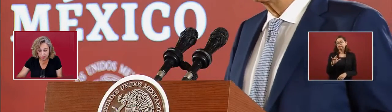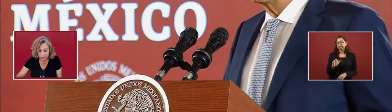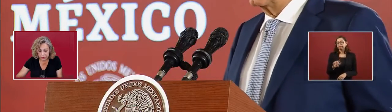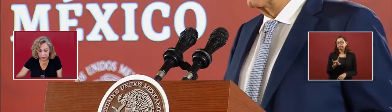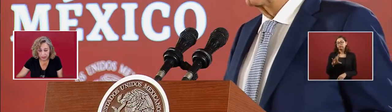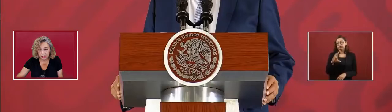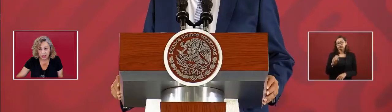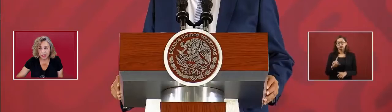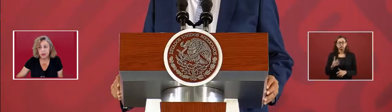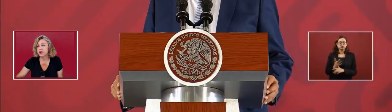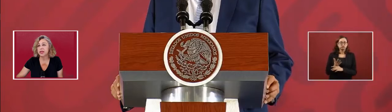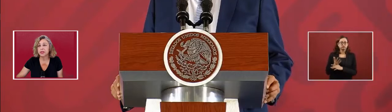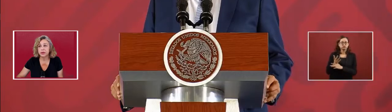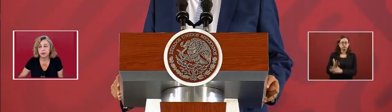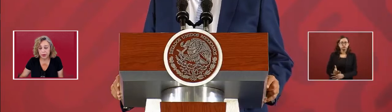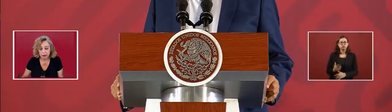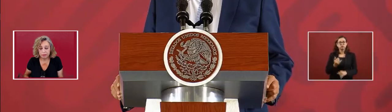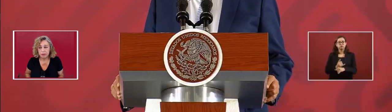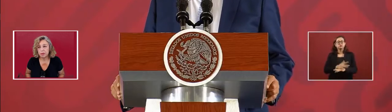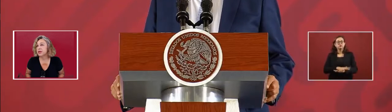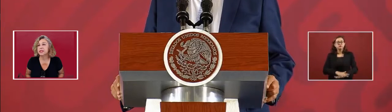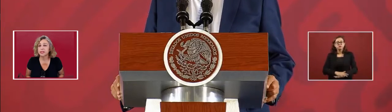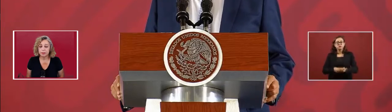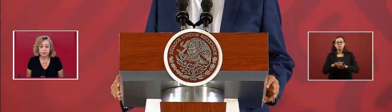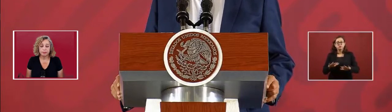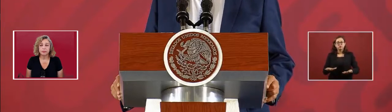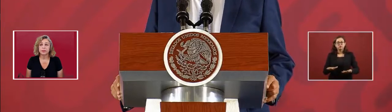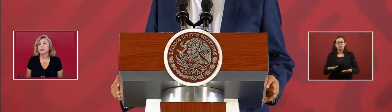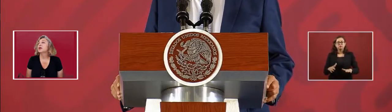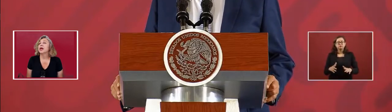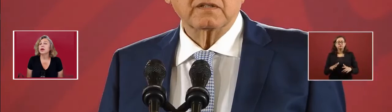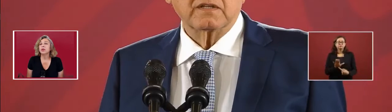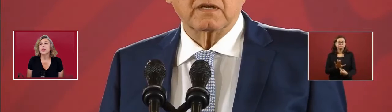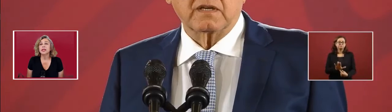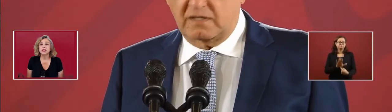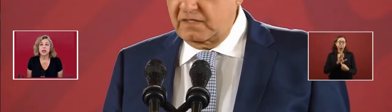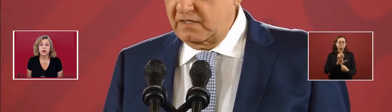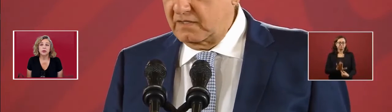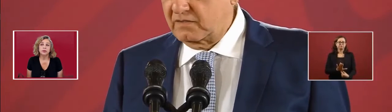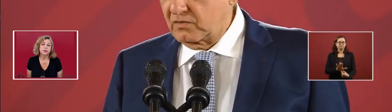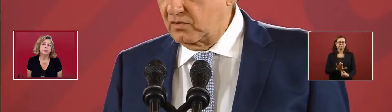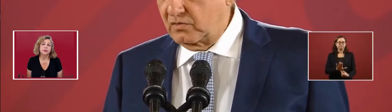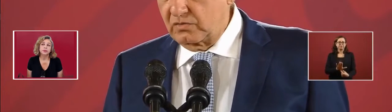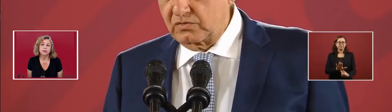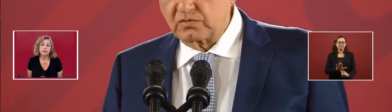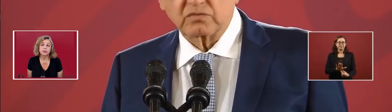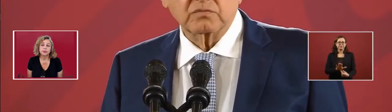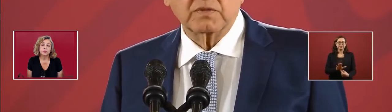Ricardo Sheffield is going to inform us and will let us know,